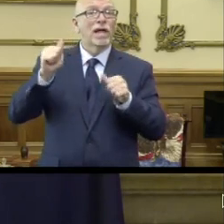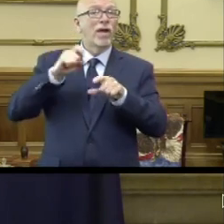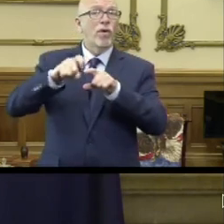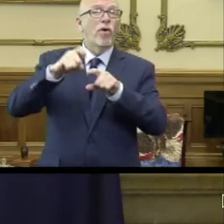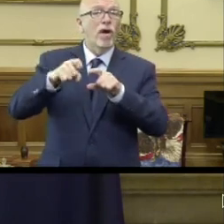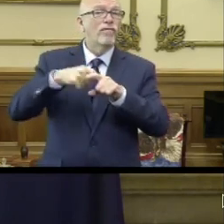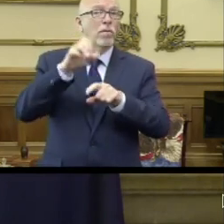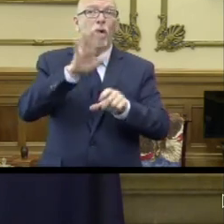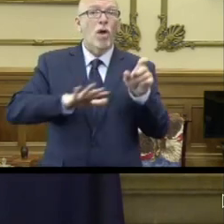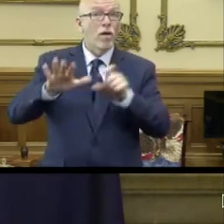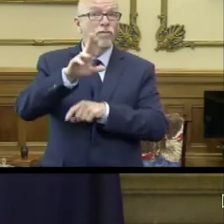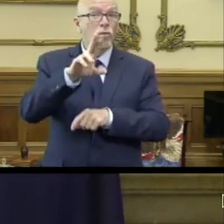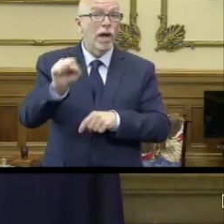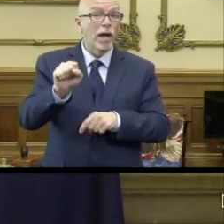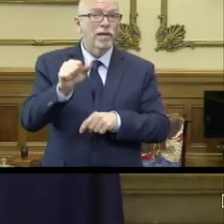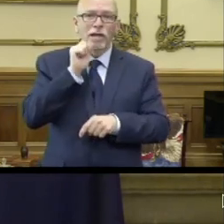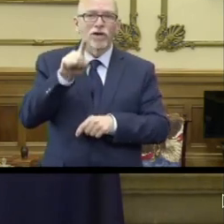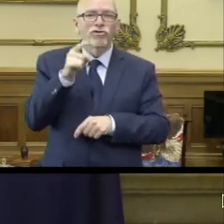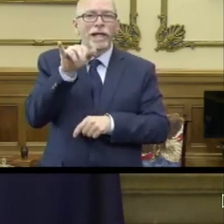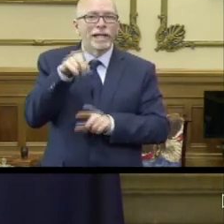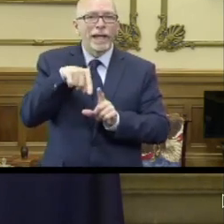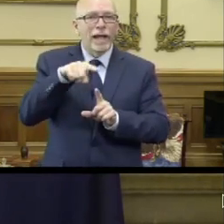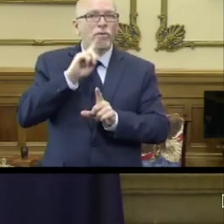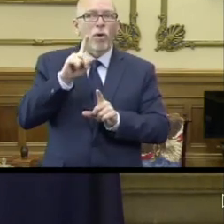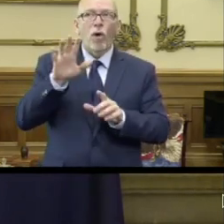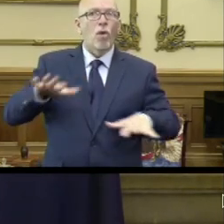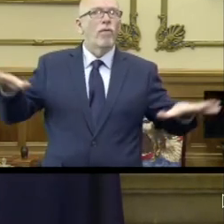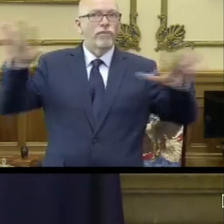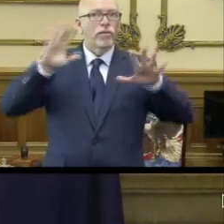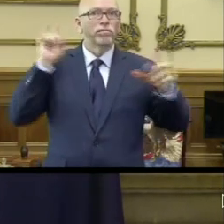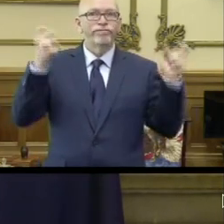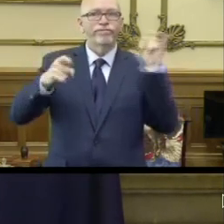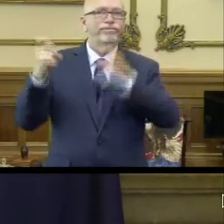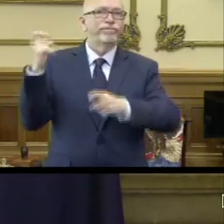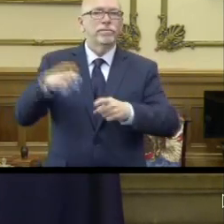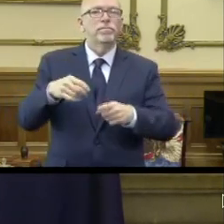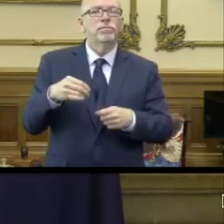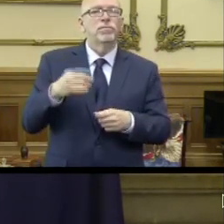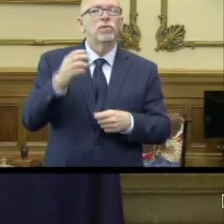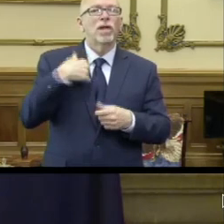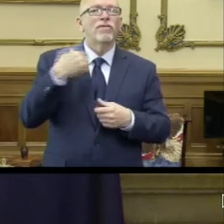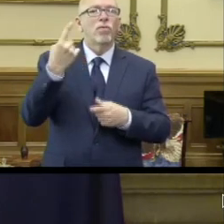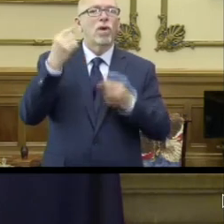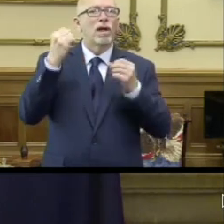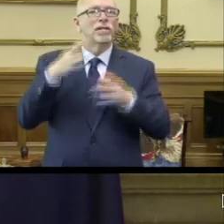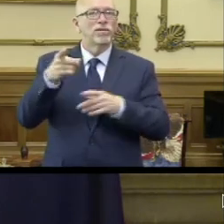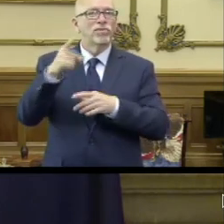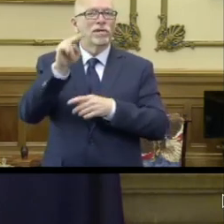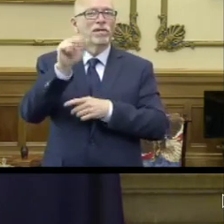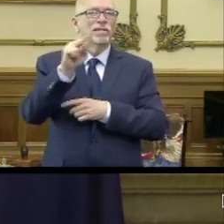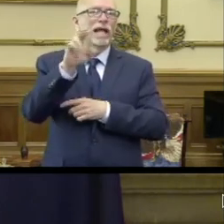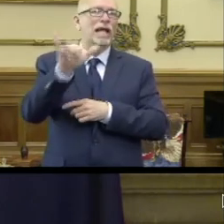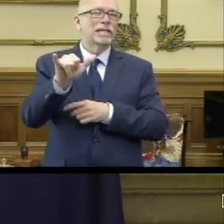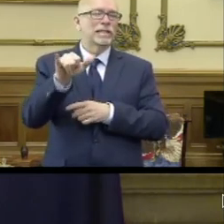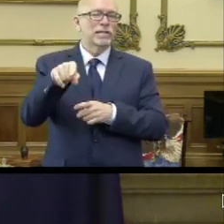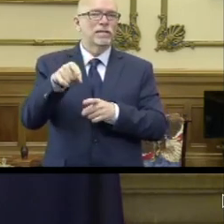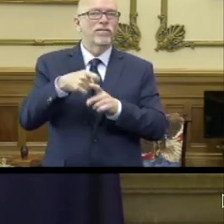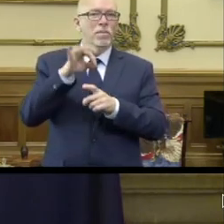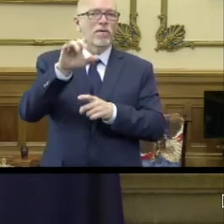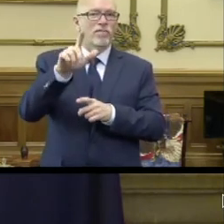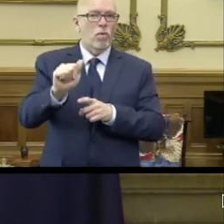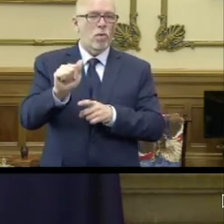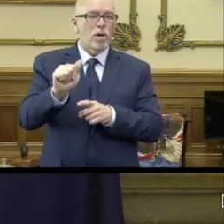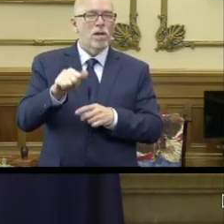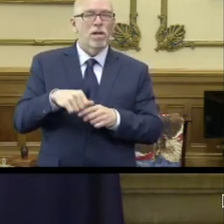all over the country, actually, not just in Indiana. But we have one so-called teacher, Nancy, I'll just say Nancy, in Florida,